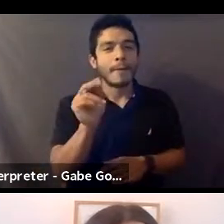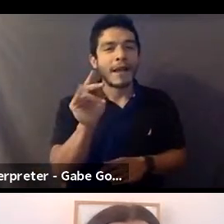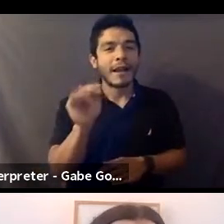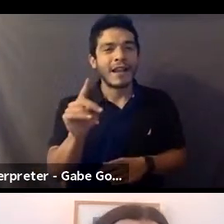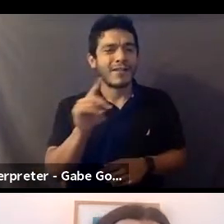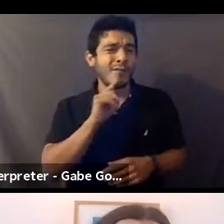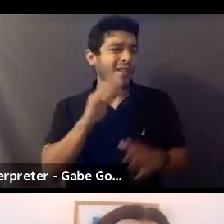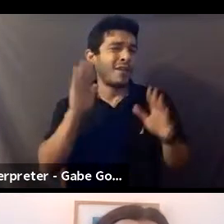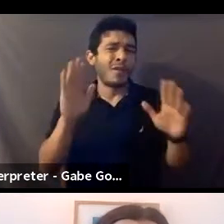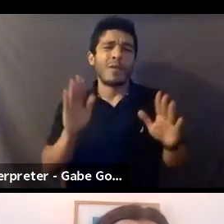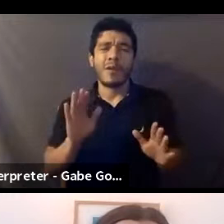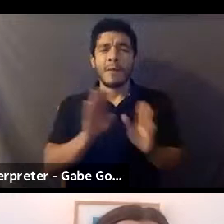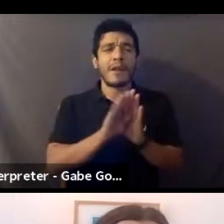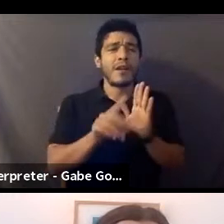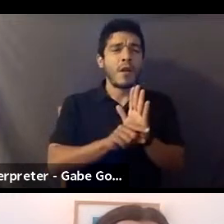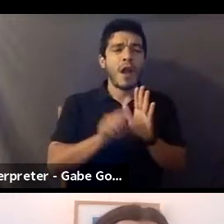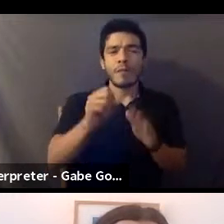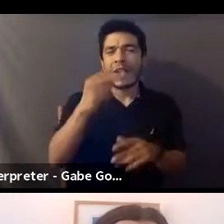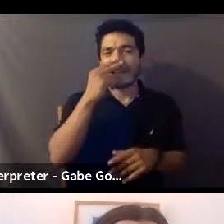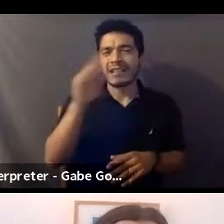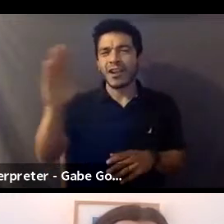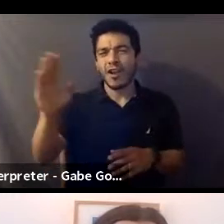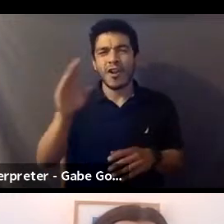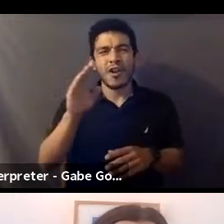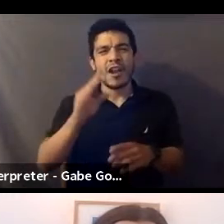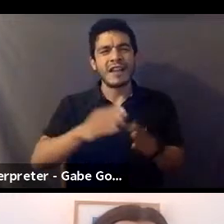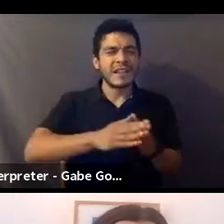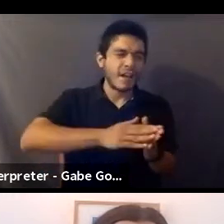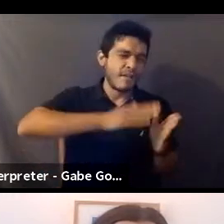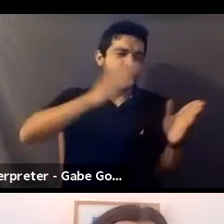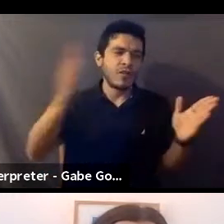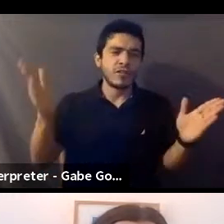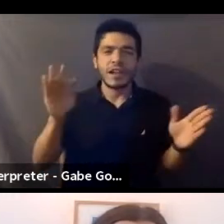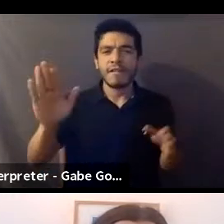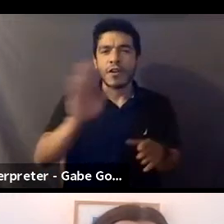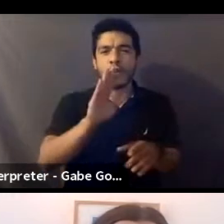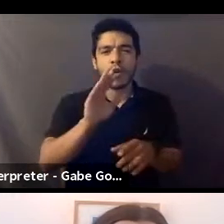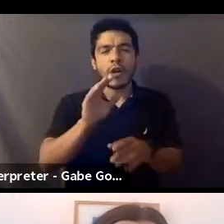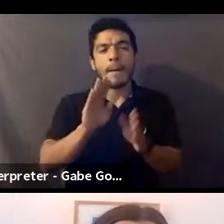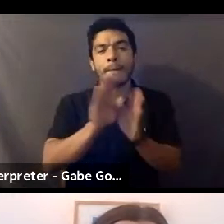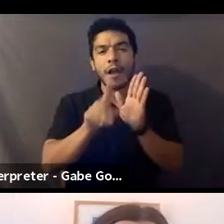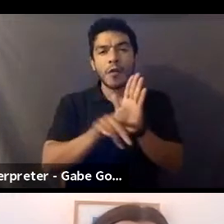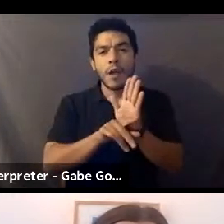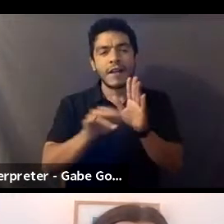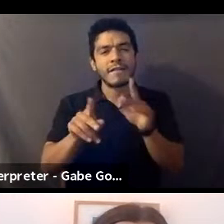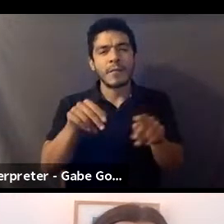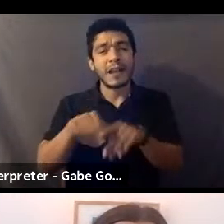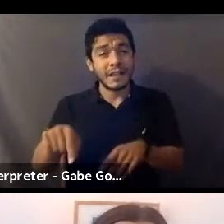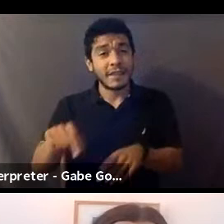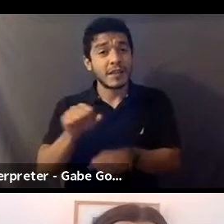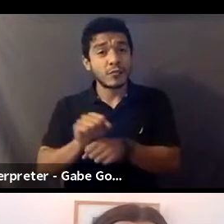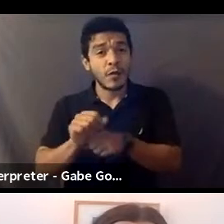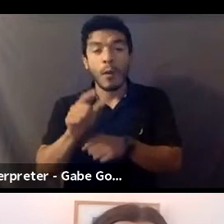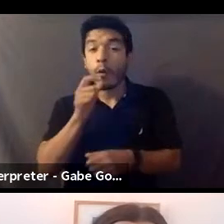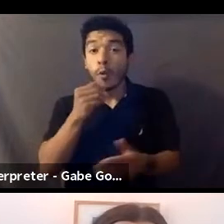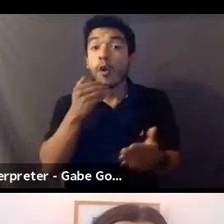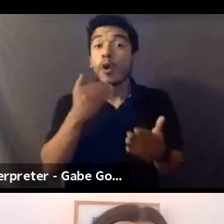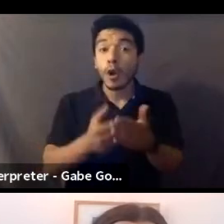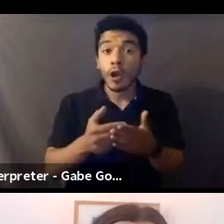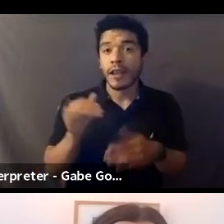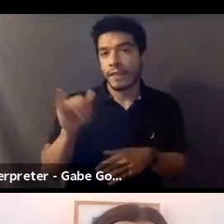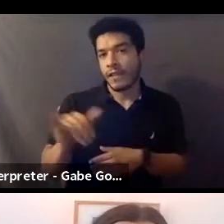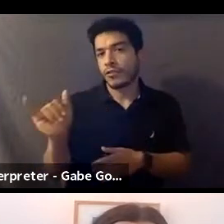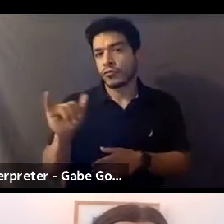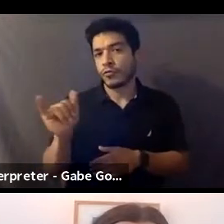background and you can see the diversity of the backgrounds of folks who get into this field and who are good at it, which is